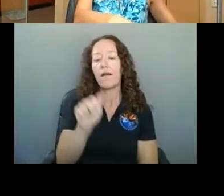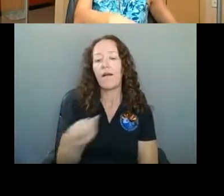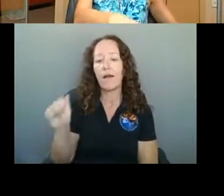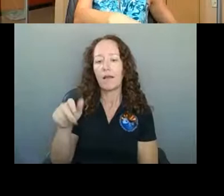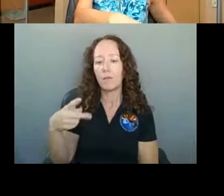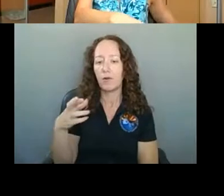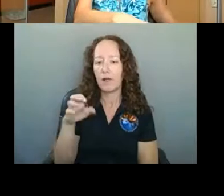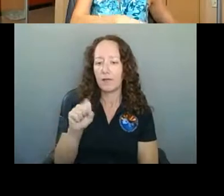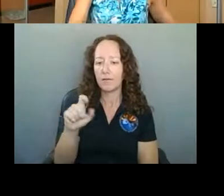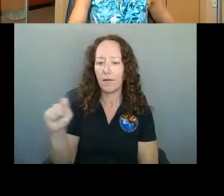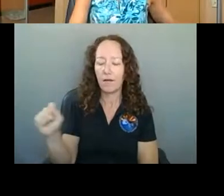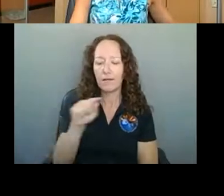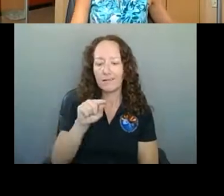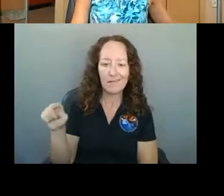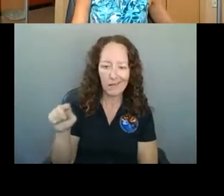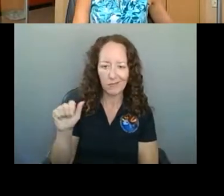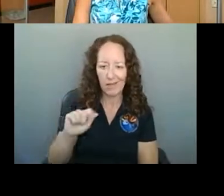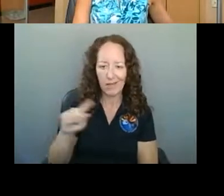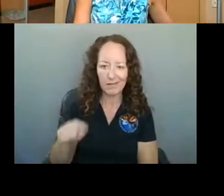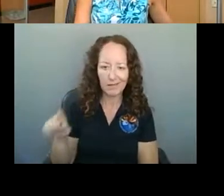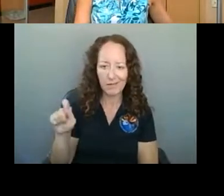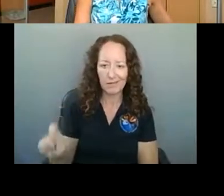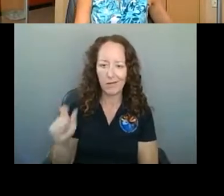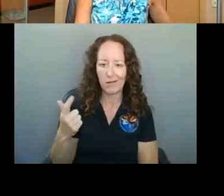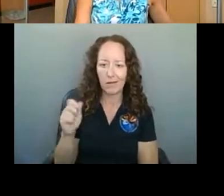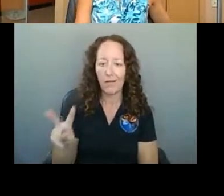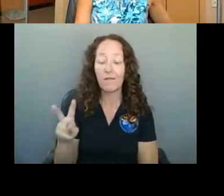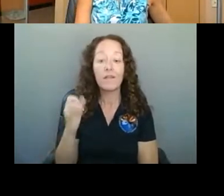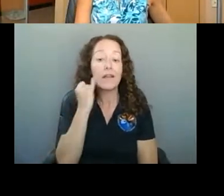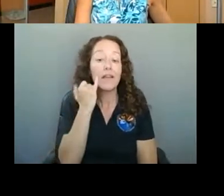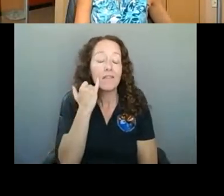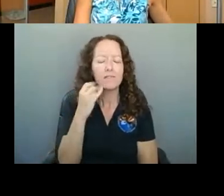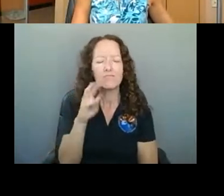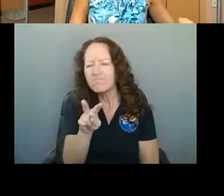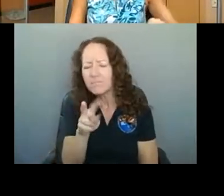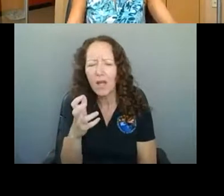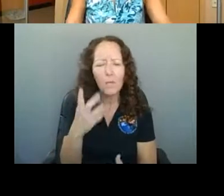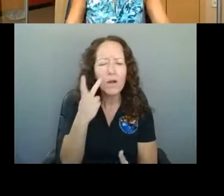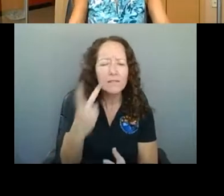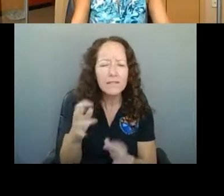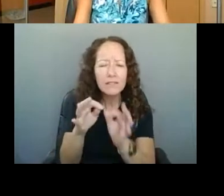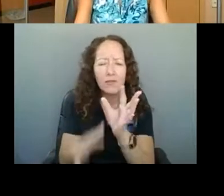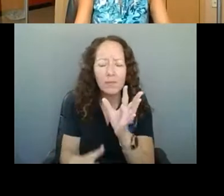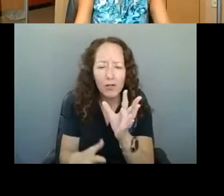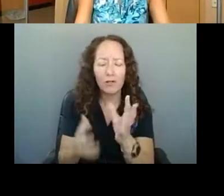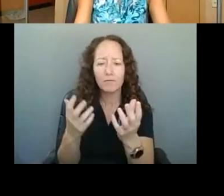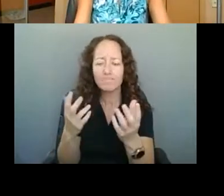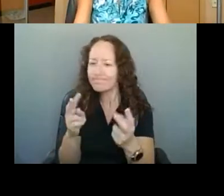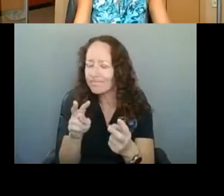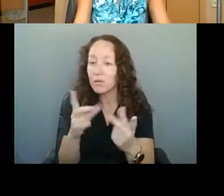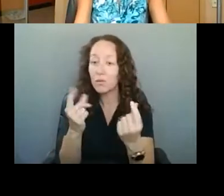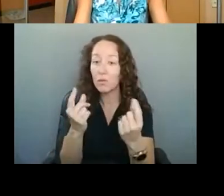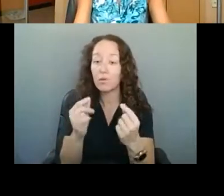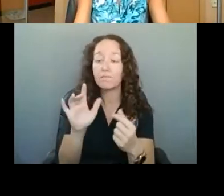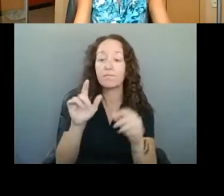interpreters, please select gallery view from your top options, then move the vertical slider bar to the left between the